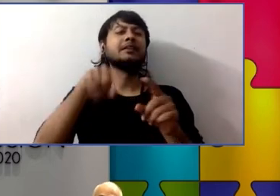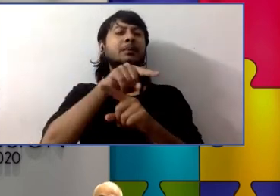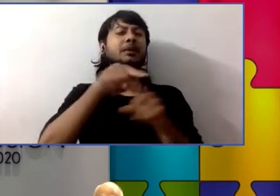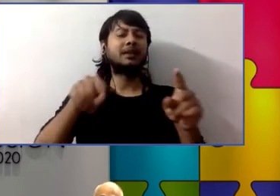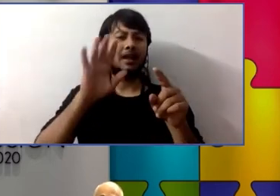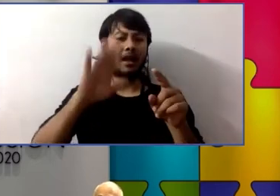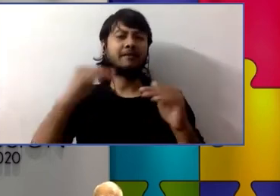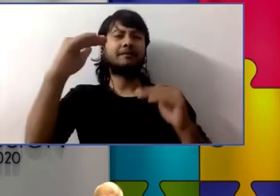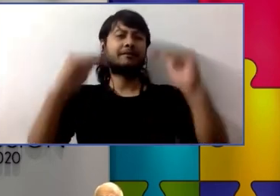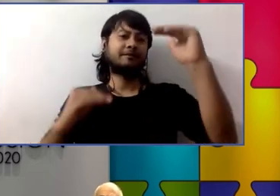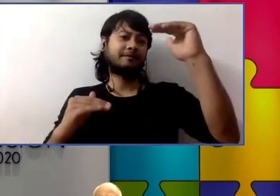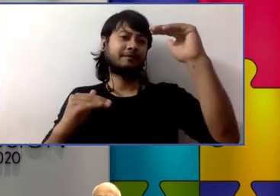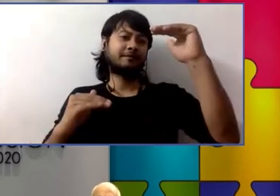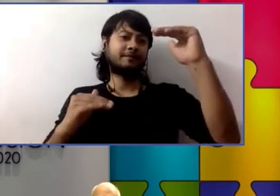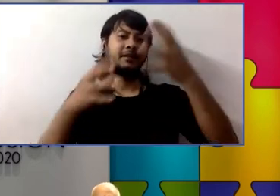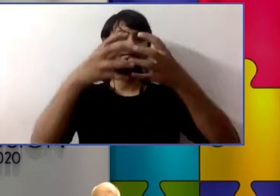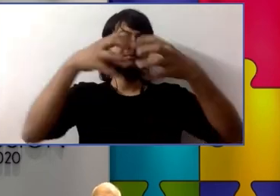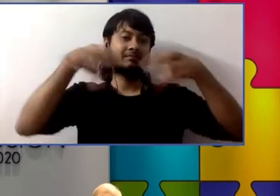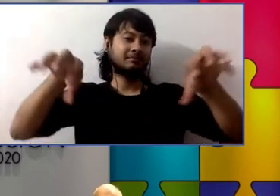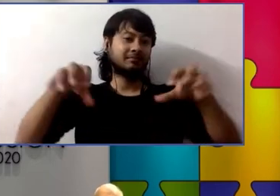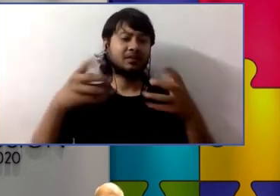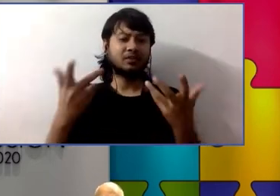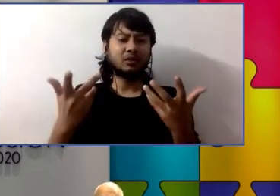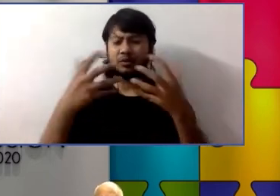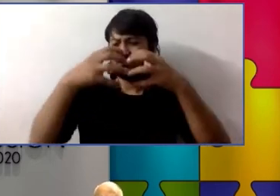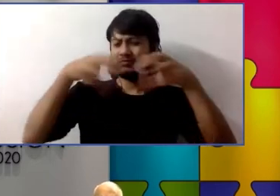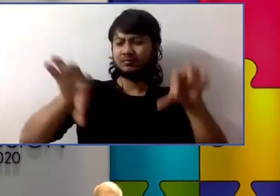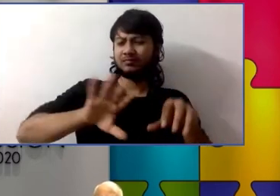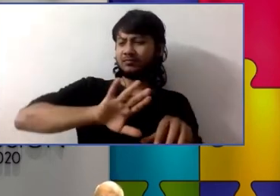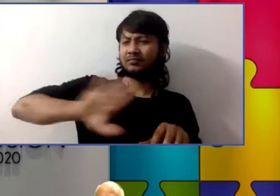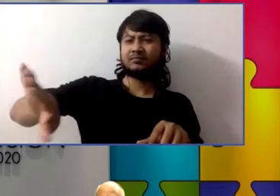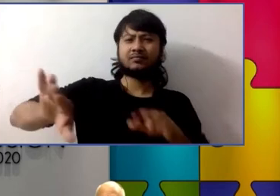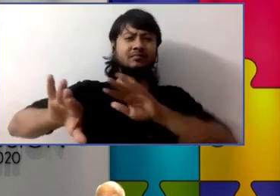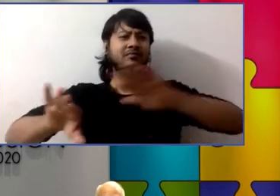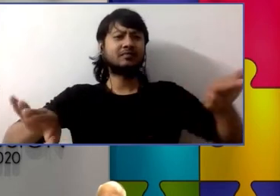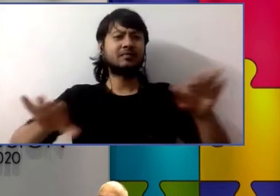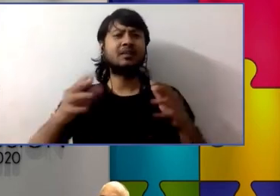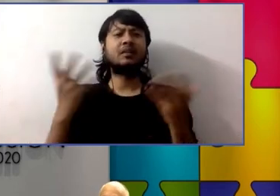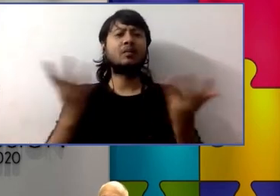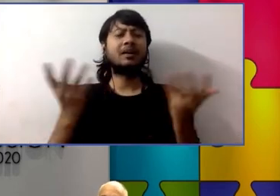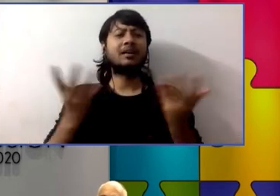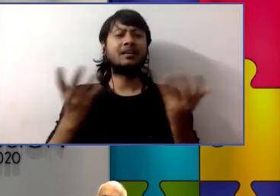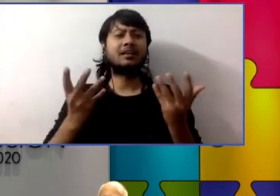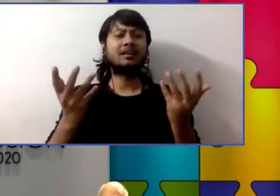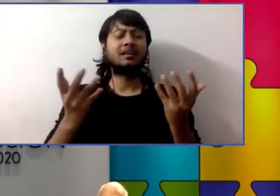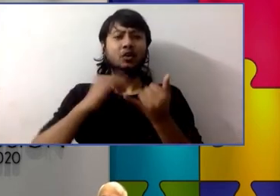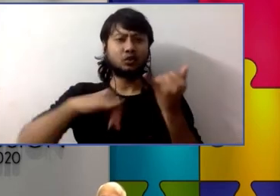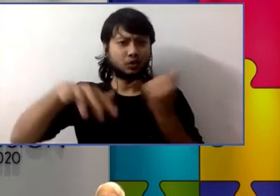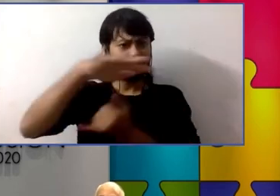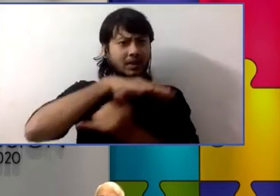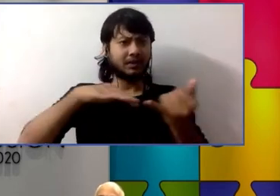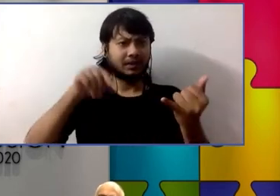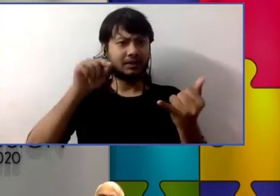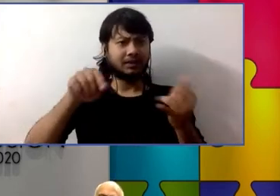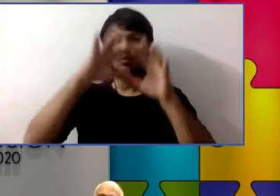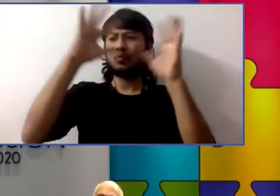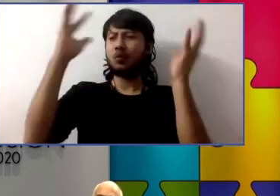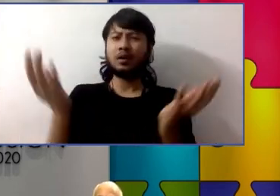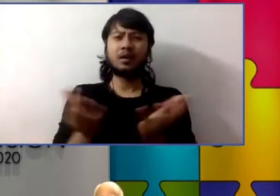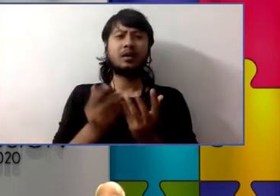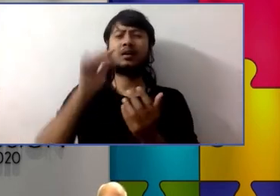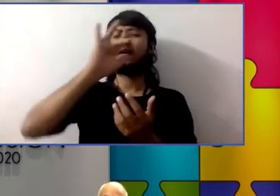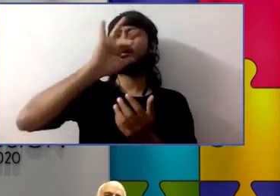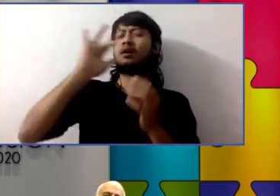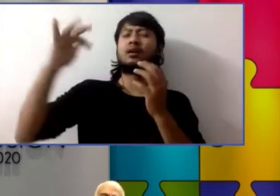segregated systemically so why do we segregate kids with disabilities in our society and in our world when we know that is not going to